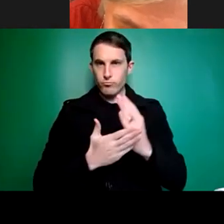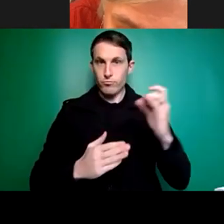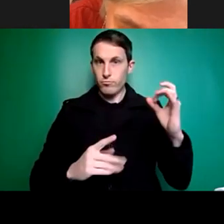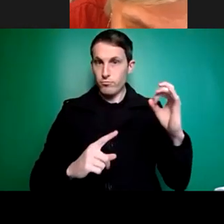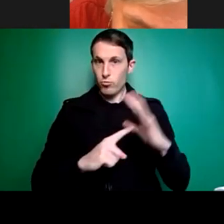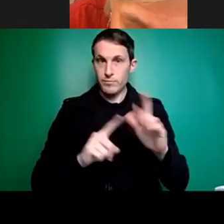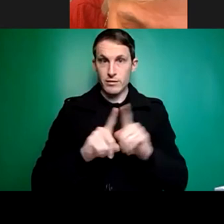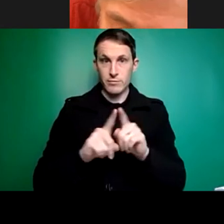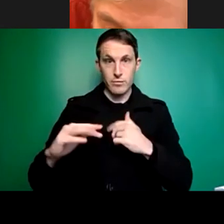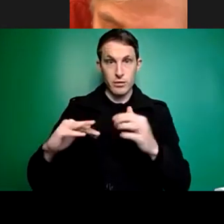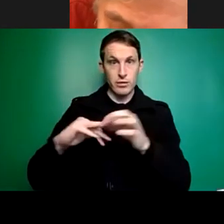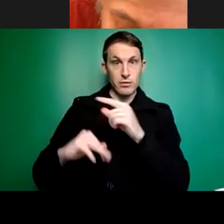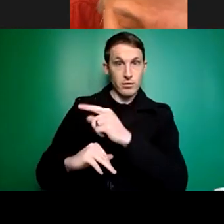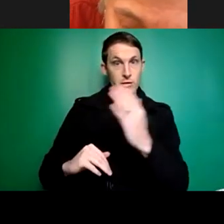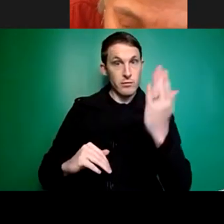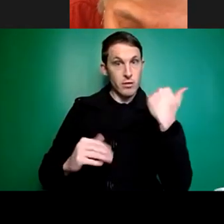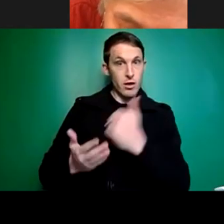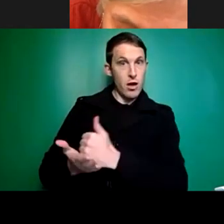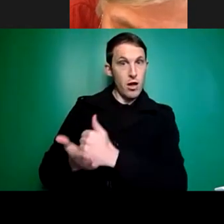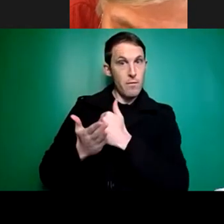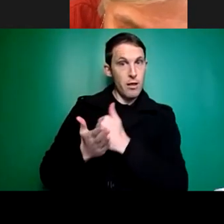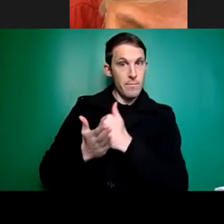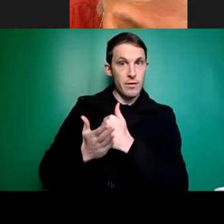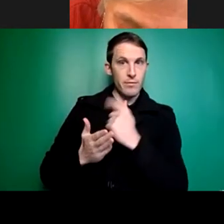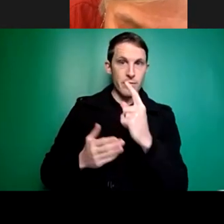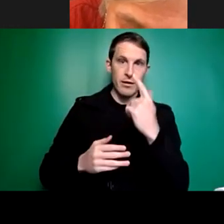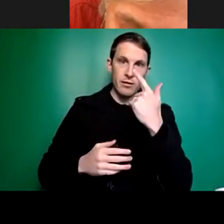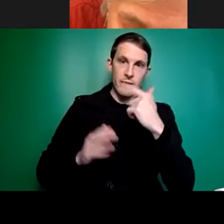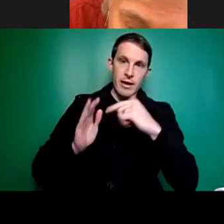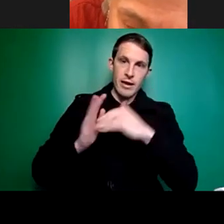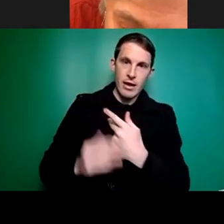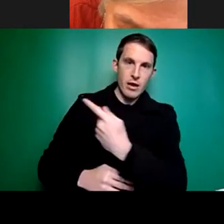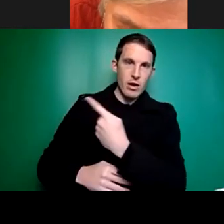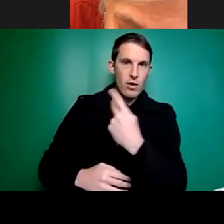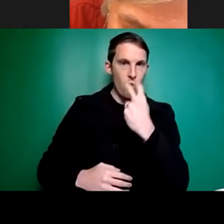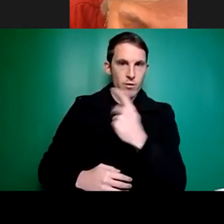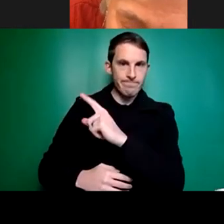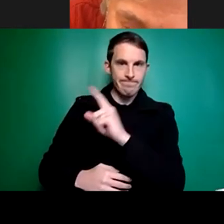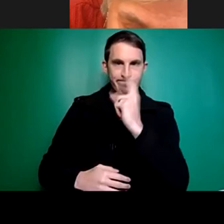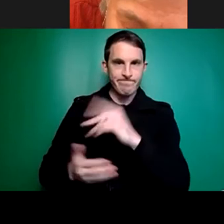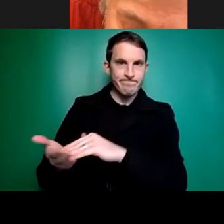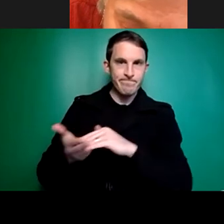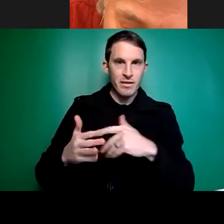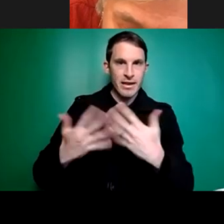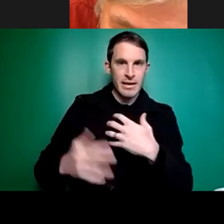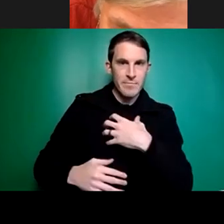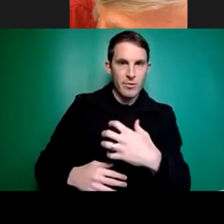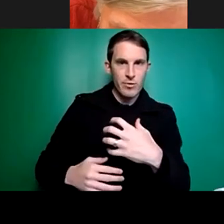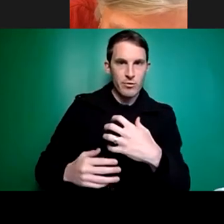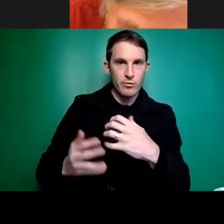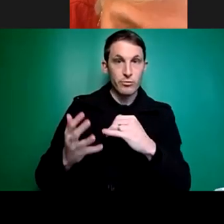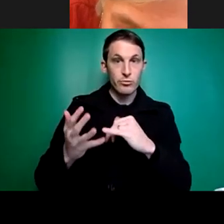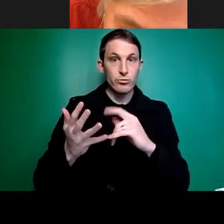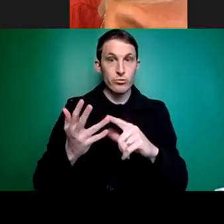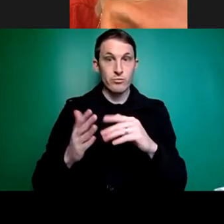used to be able to help me but unfortunately he's not well, he cannot help me at all anymore so I'm virtually